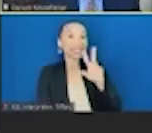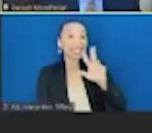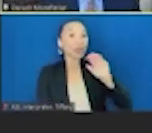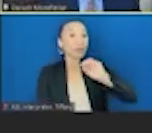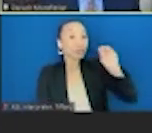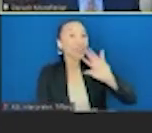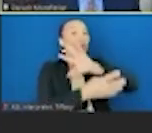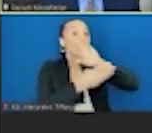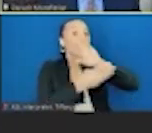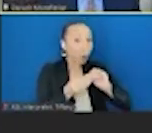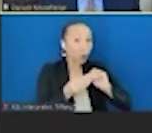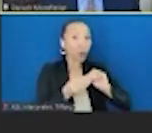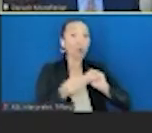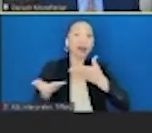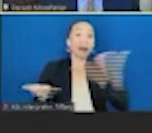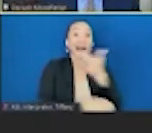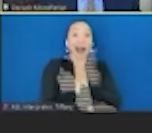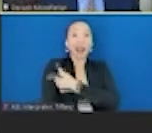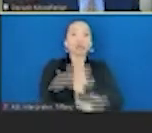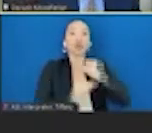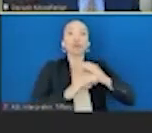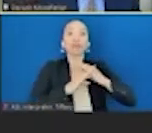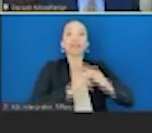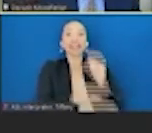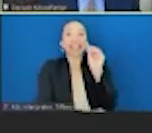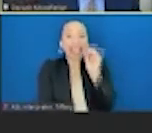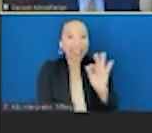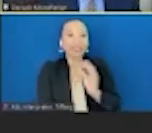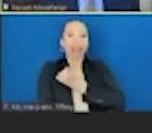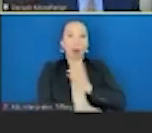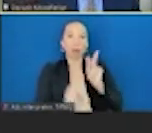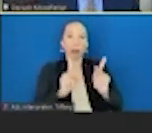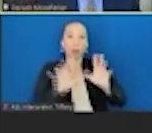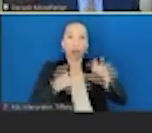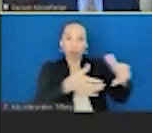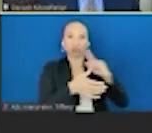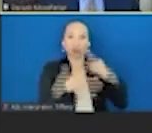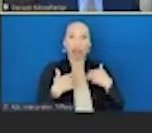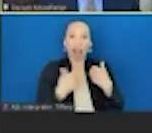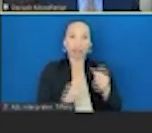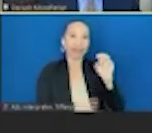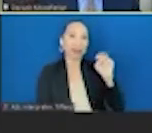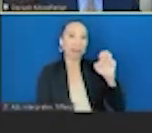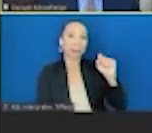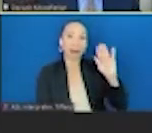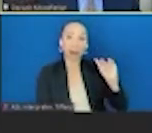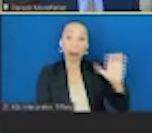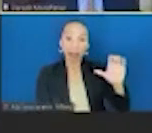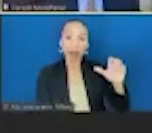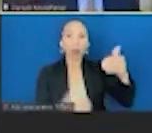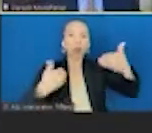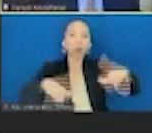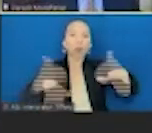prevented if we had a metabolically healthy population. That's over 600,000 hospitalizations and all of the associated deaths